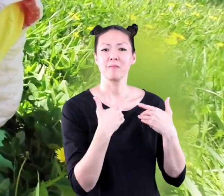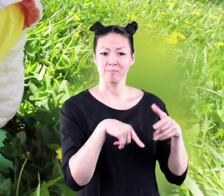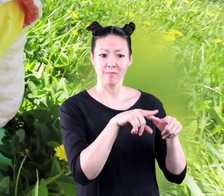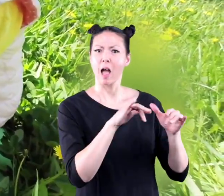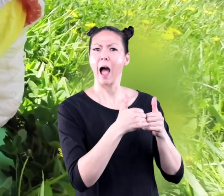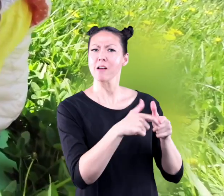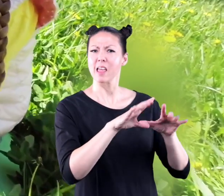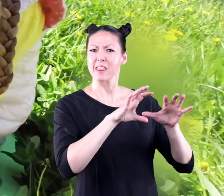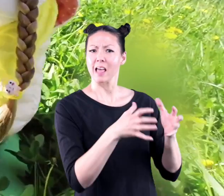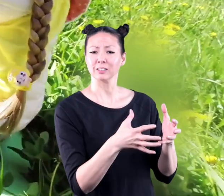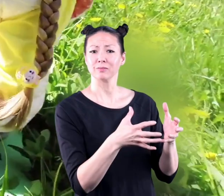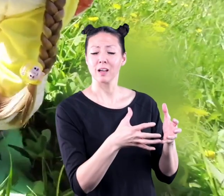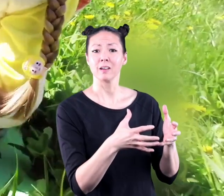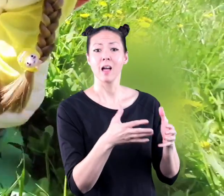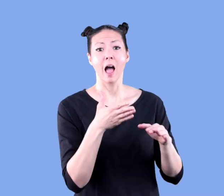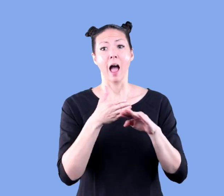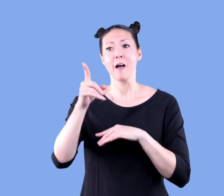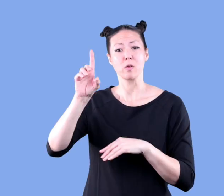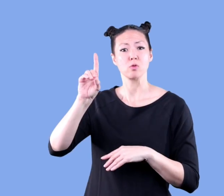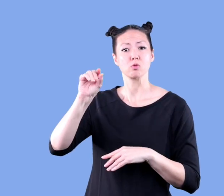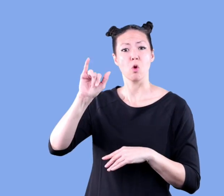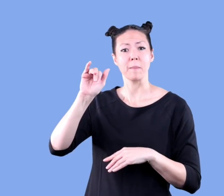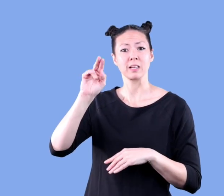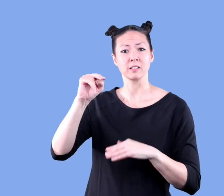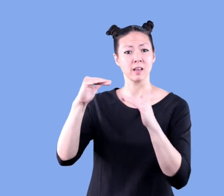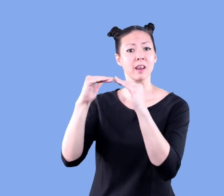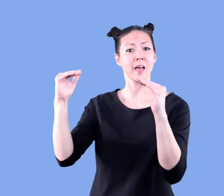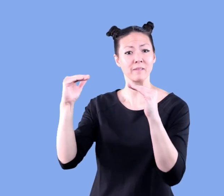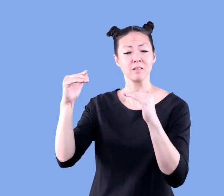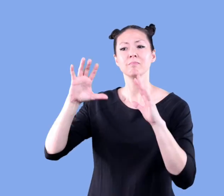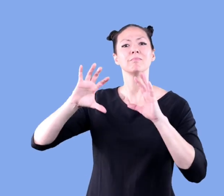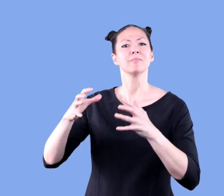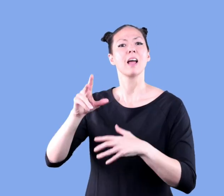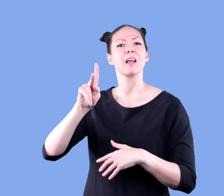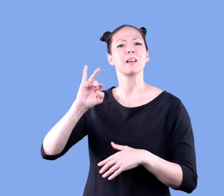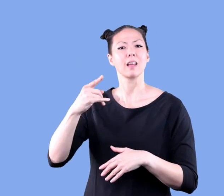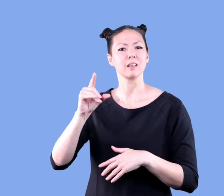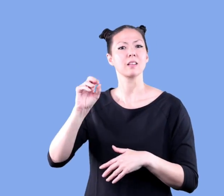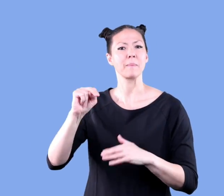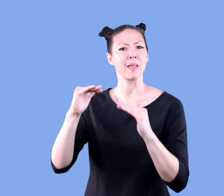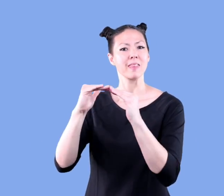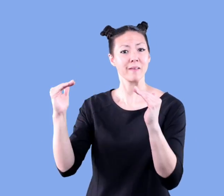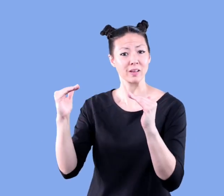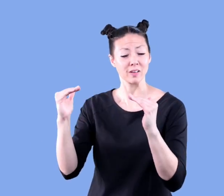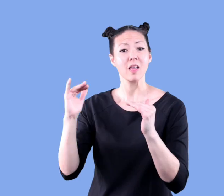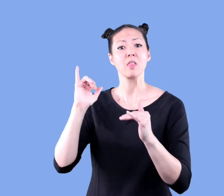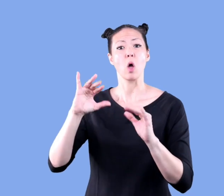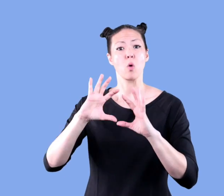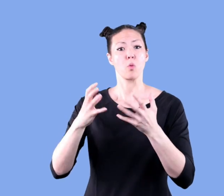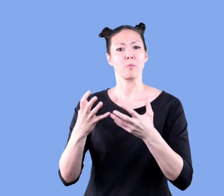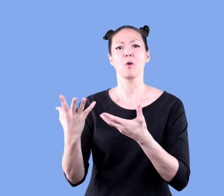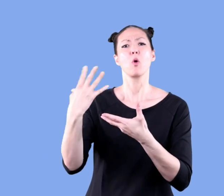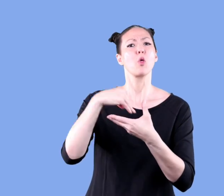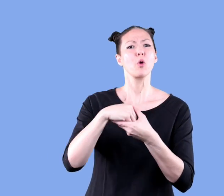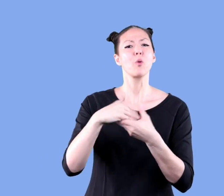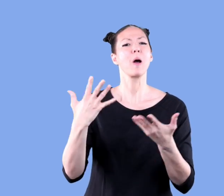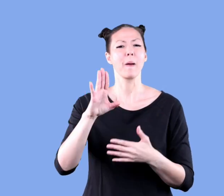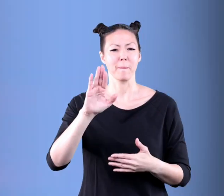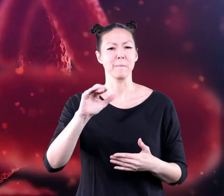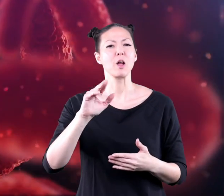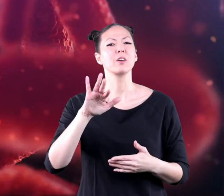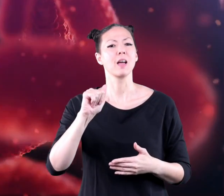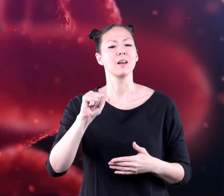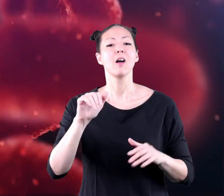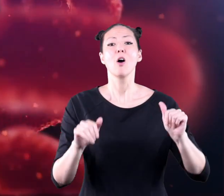animals are classified after the domain level on the chart is the kingdom level this group includes